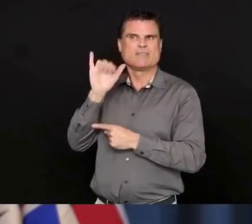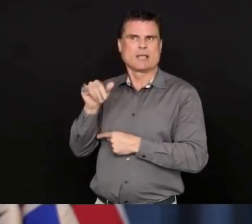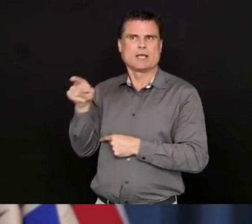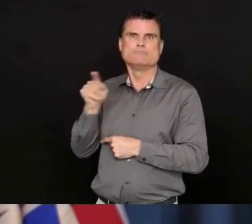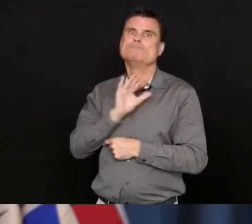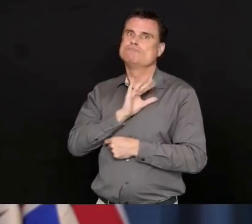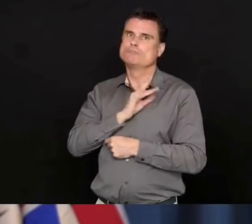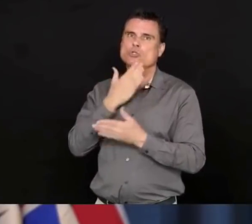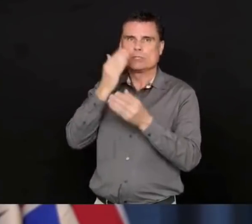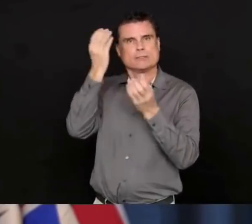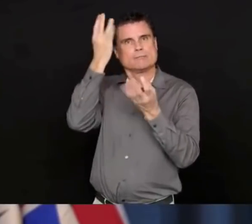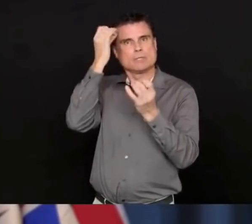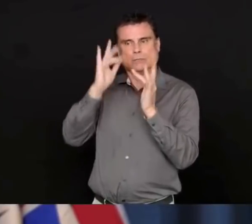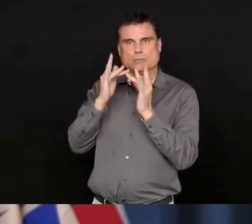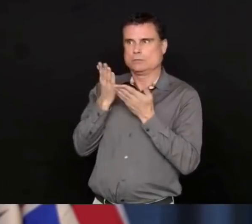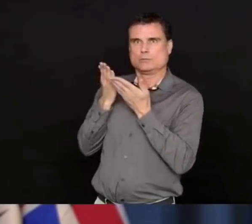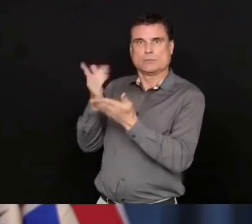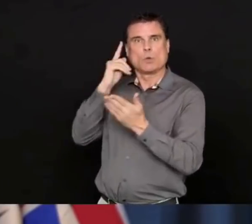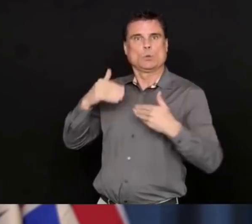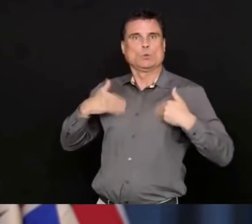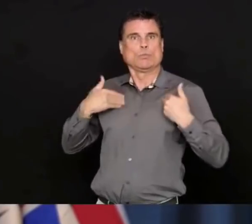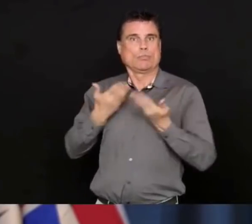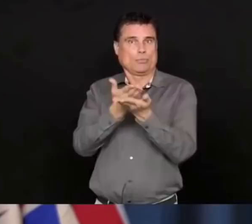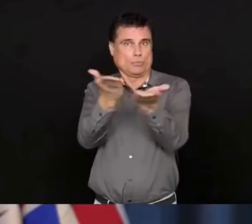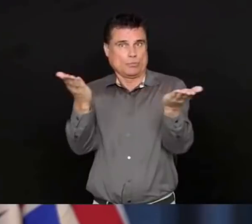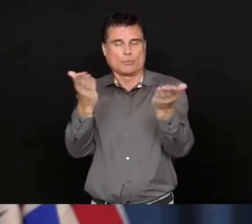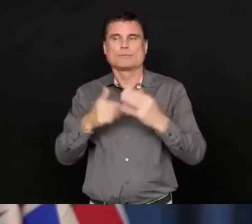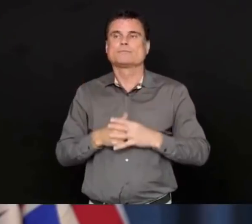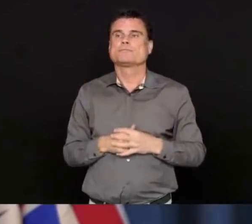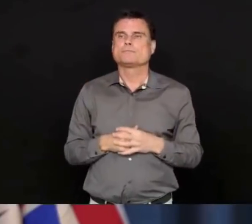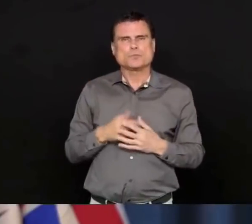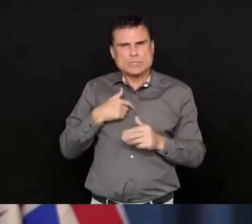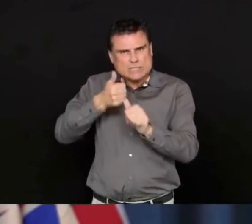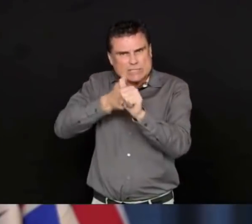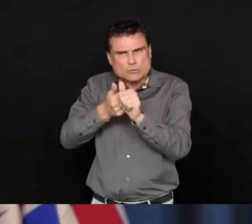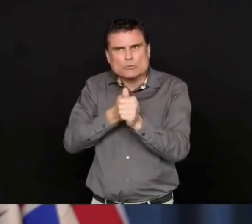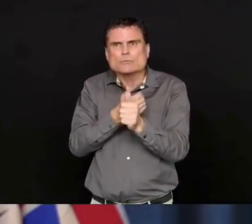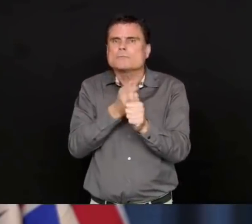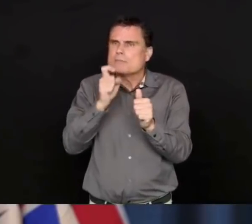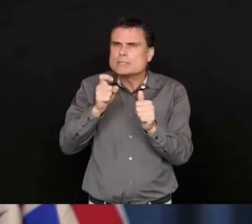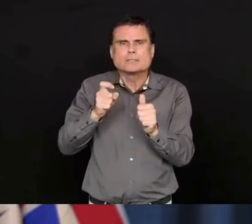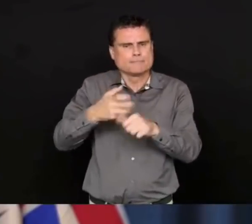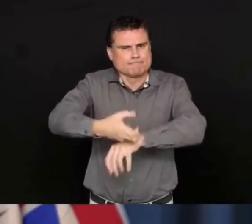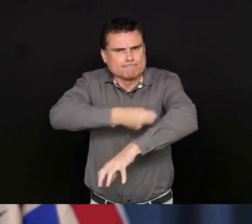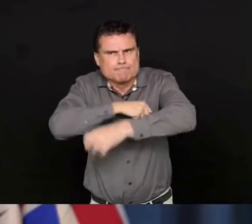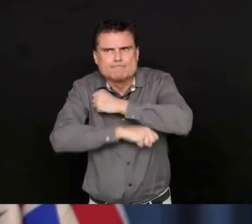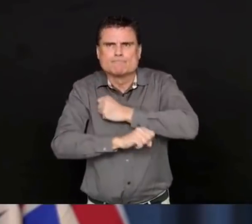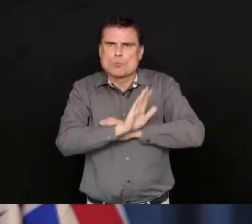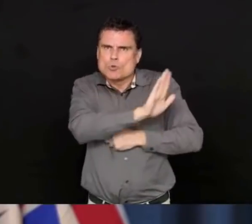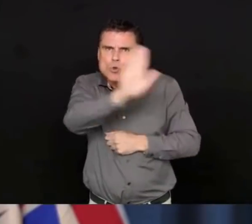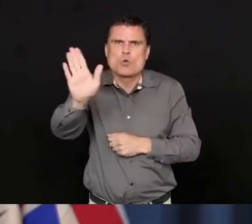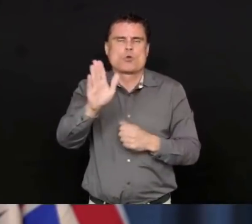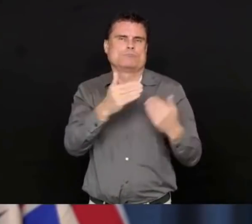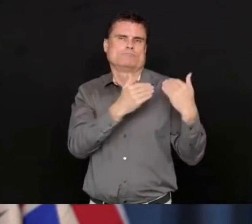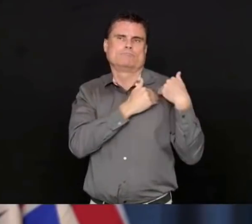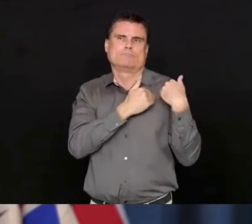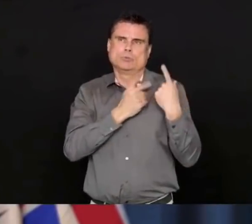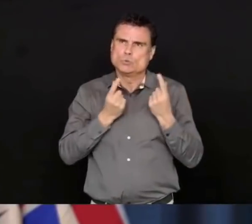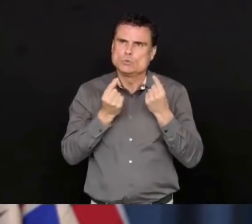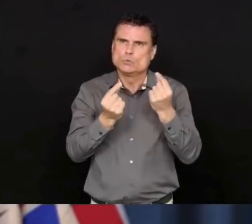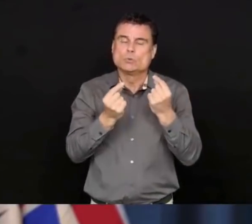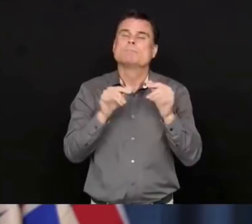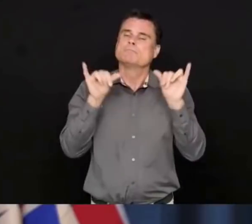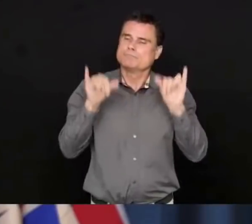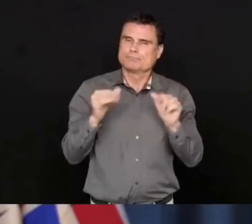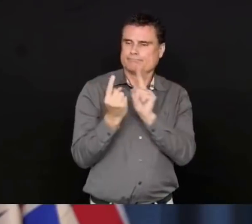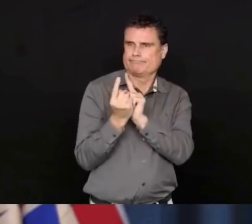our part, but to support and care for those around us at a distance. And I'll say again, this is our